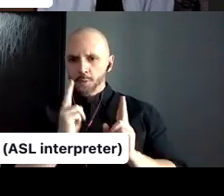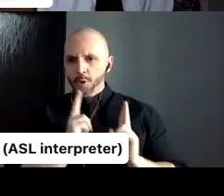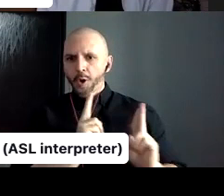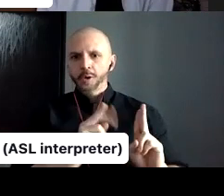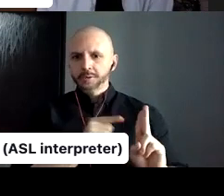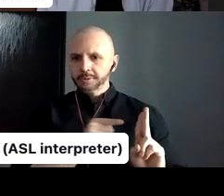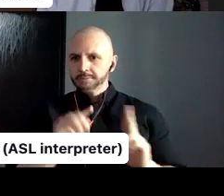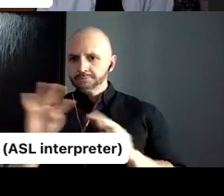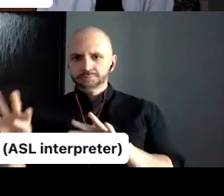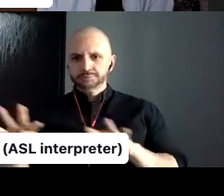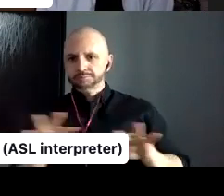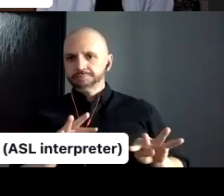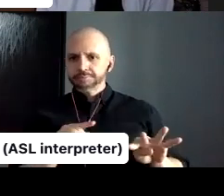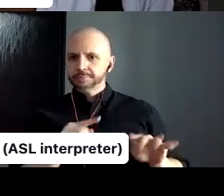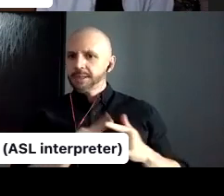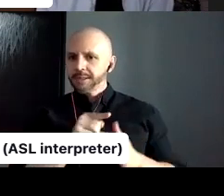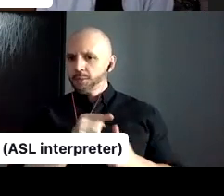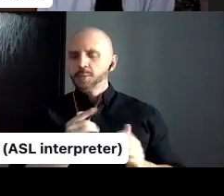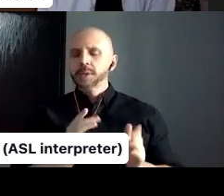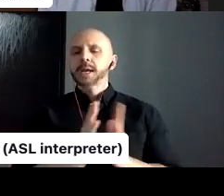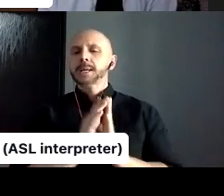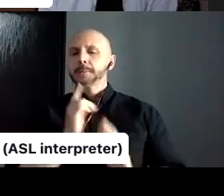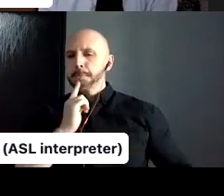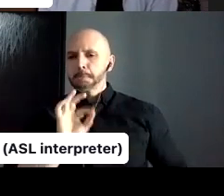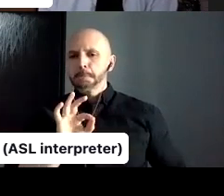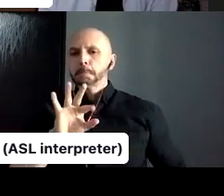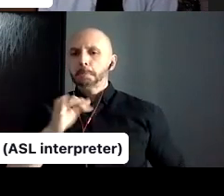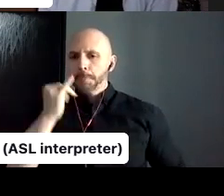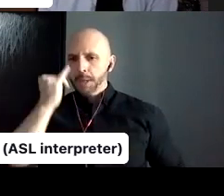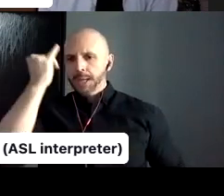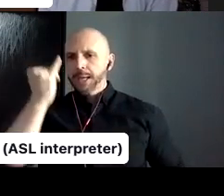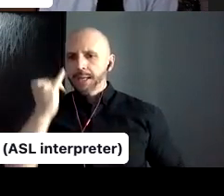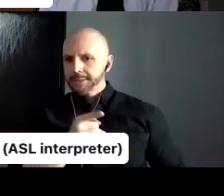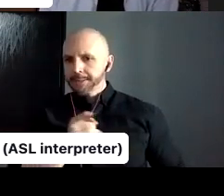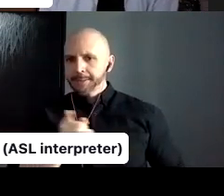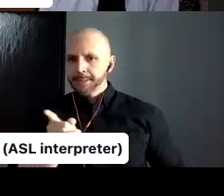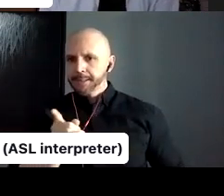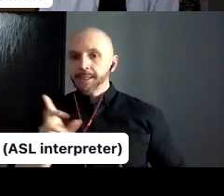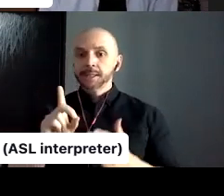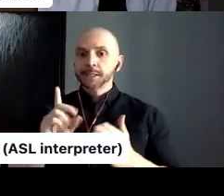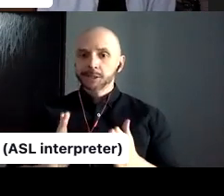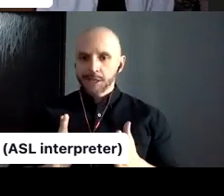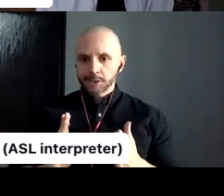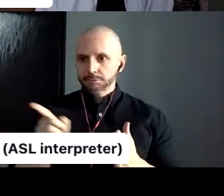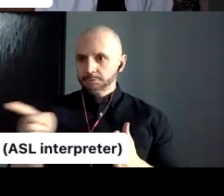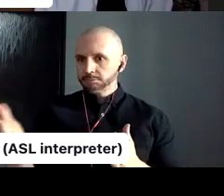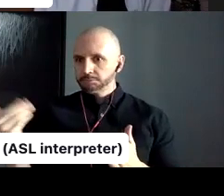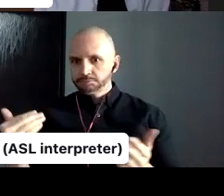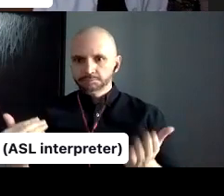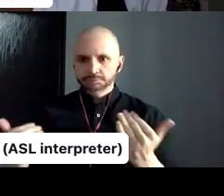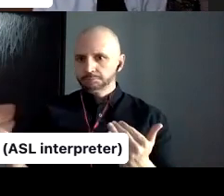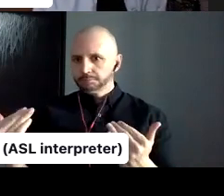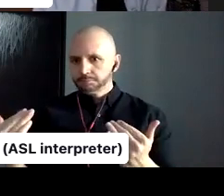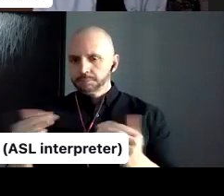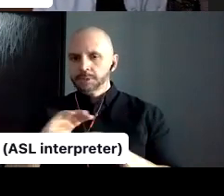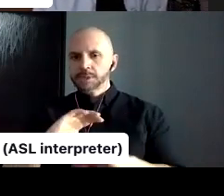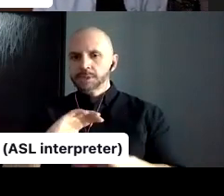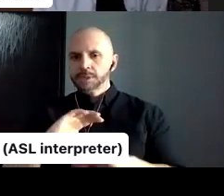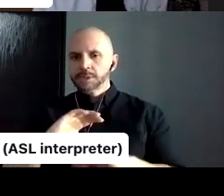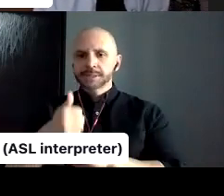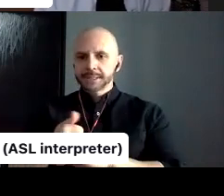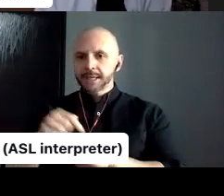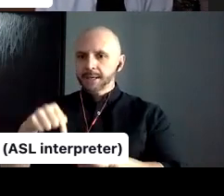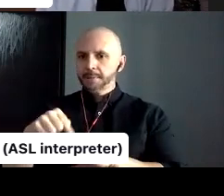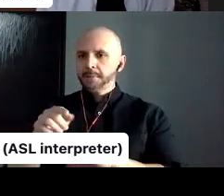uh, a group of designers who are not usually working together, but ask each of them to maybe design a choir and,